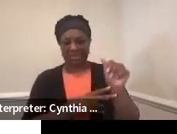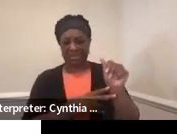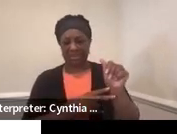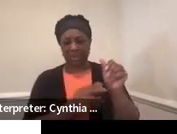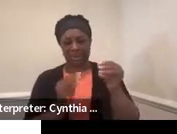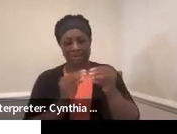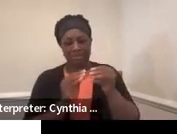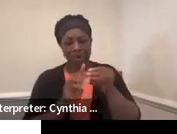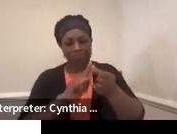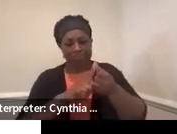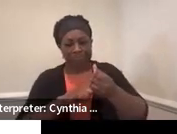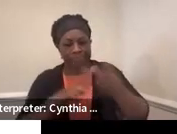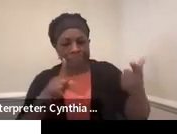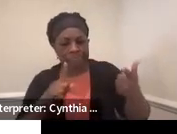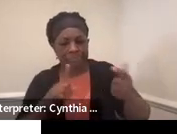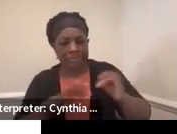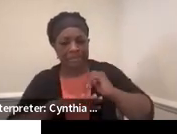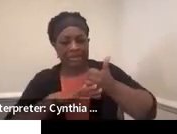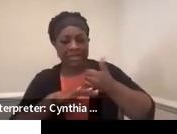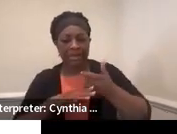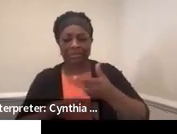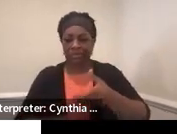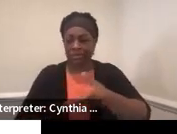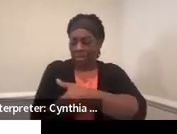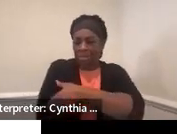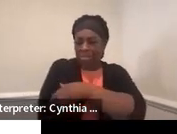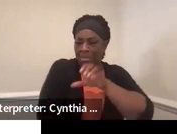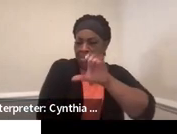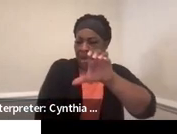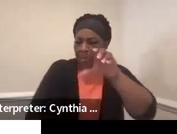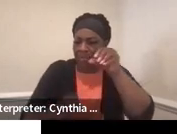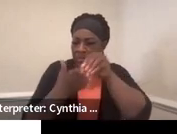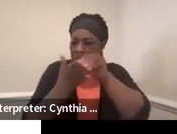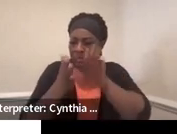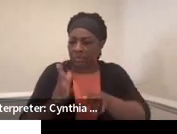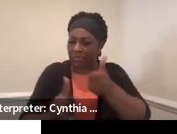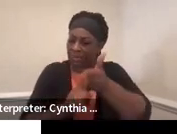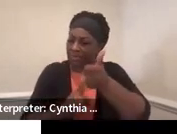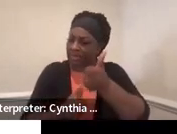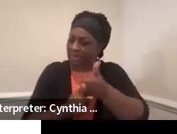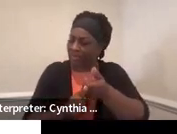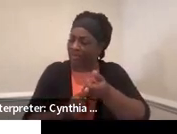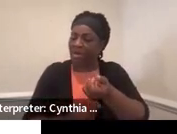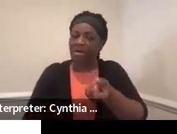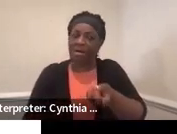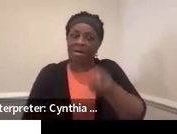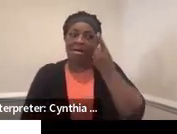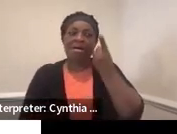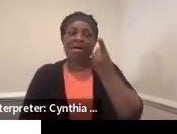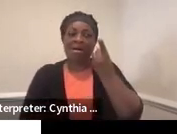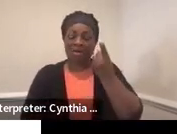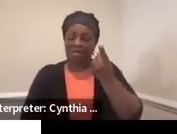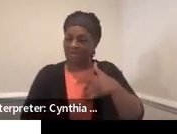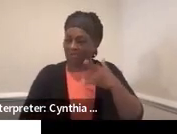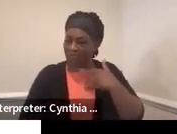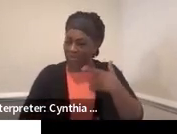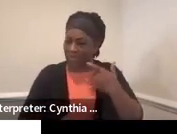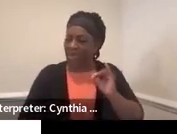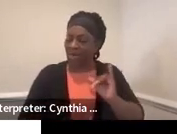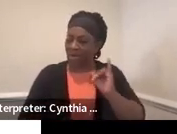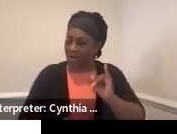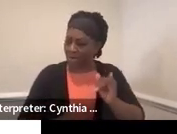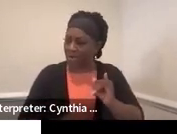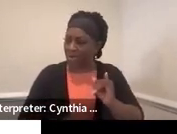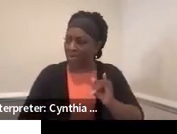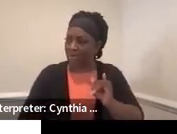framing it in a way that can empower the student versus having the student feel othered by using the word